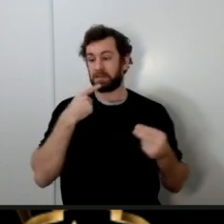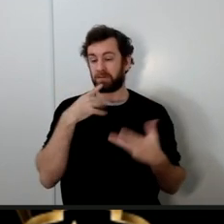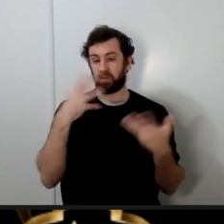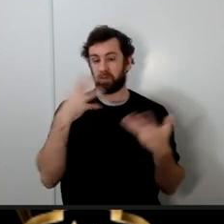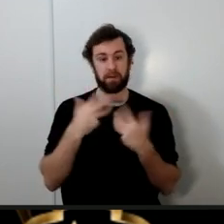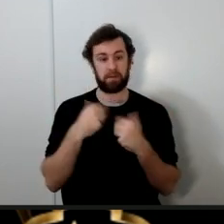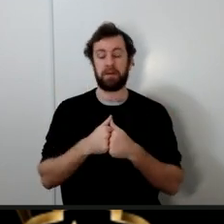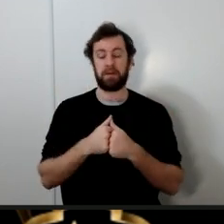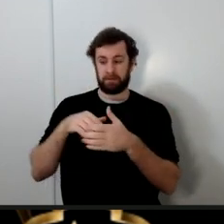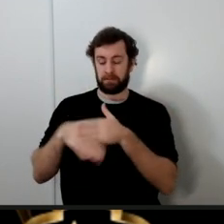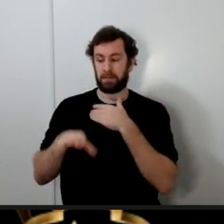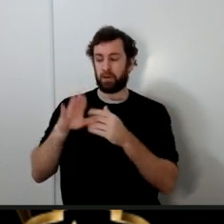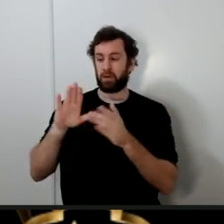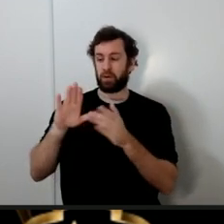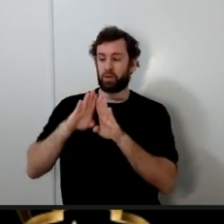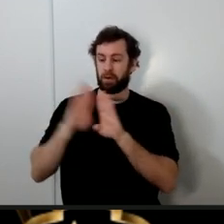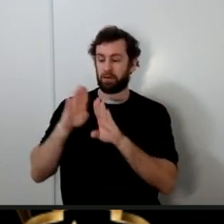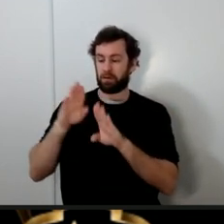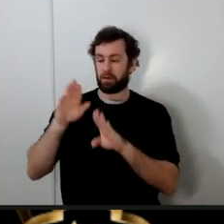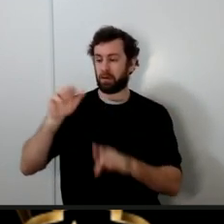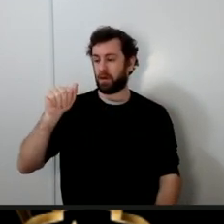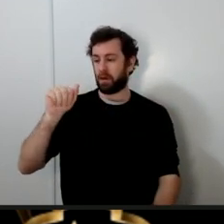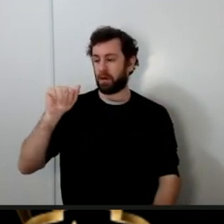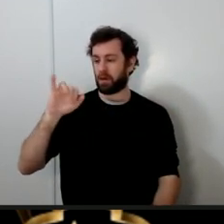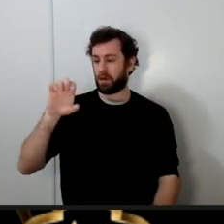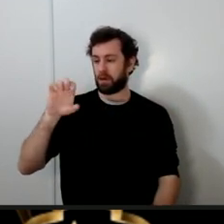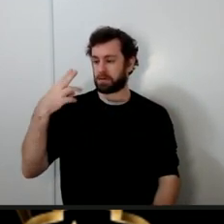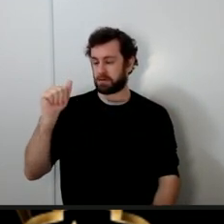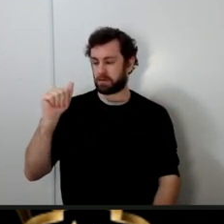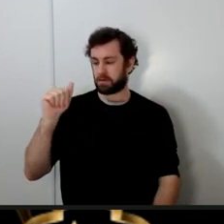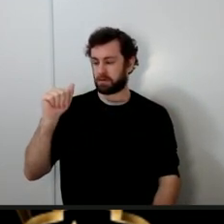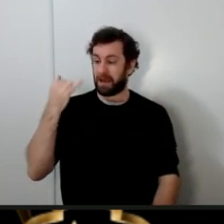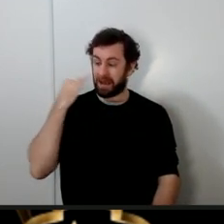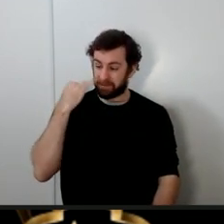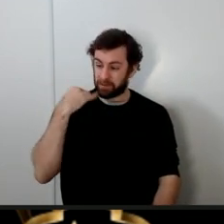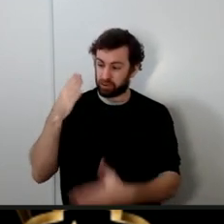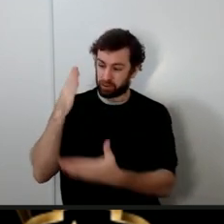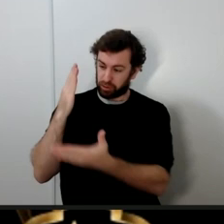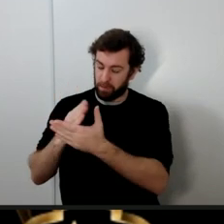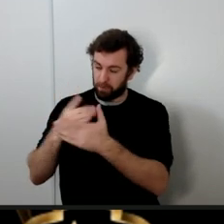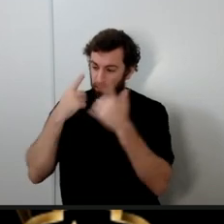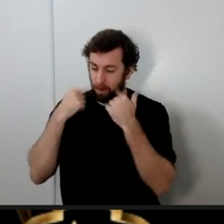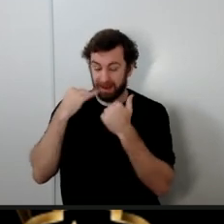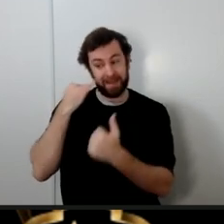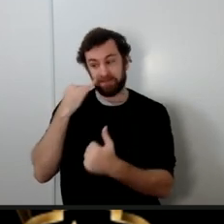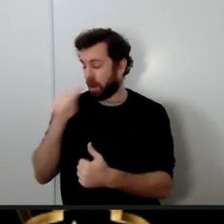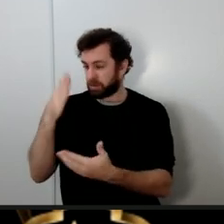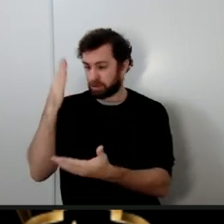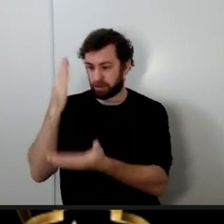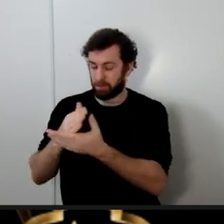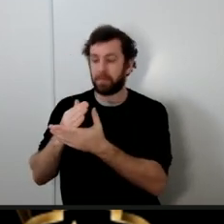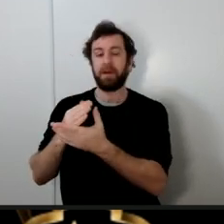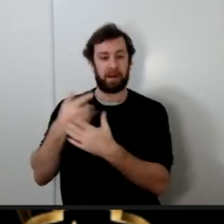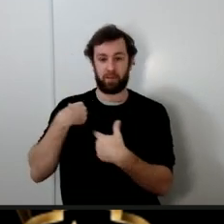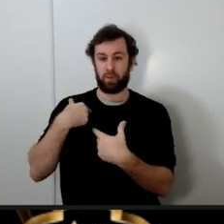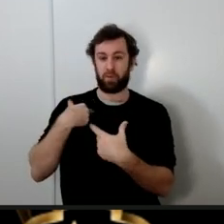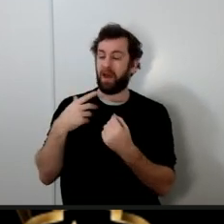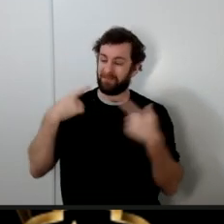house of Aisha and he told the woman stop crying if you don't stop crying I will physically discipline you